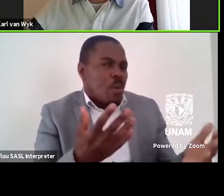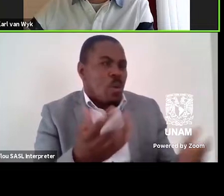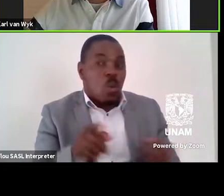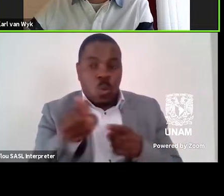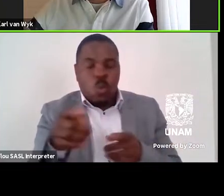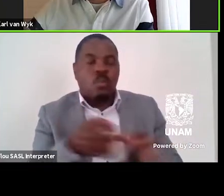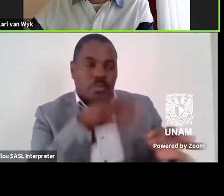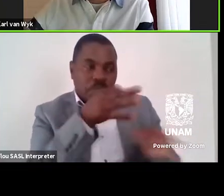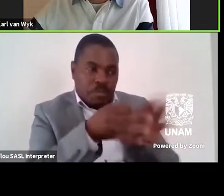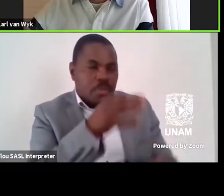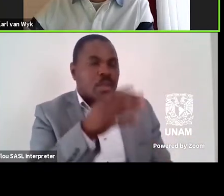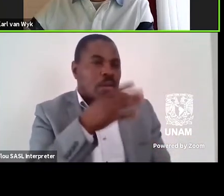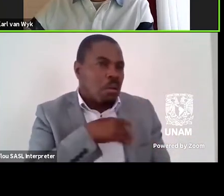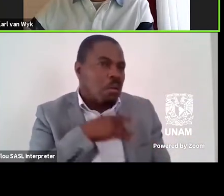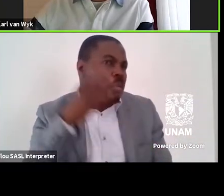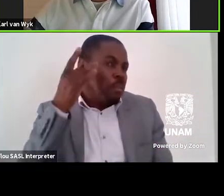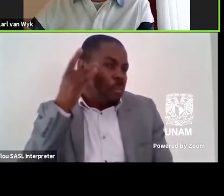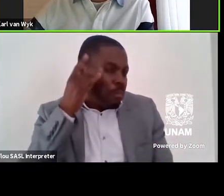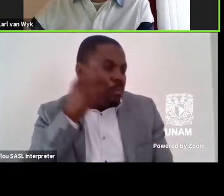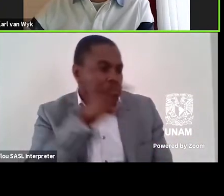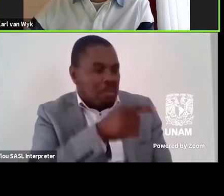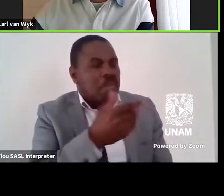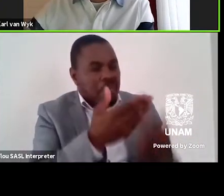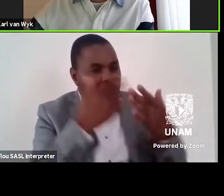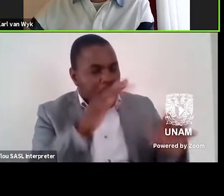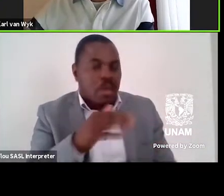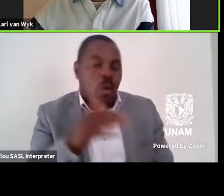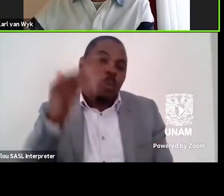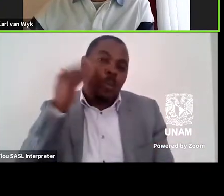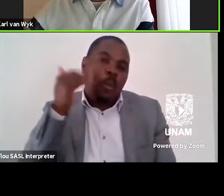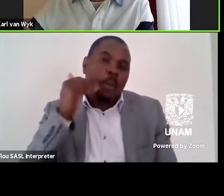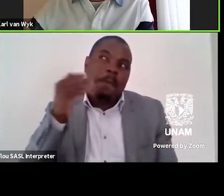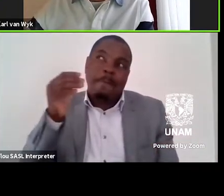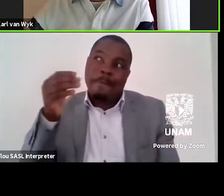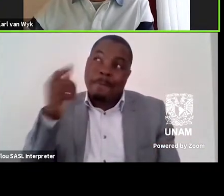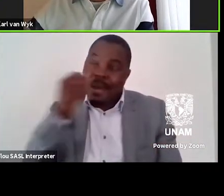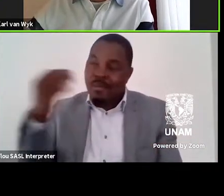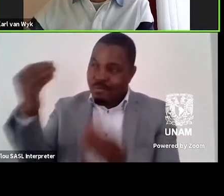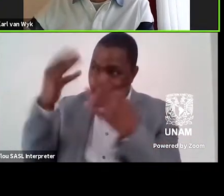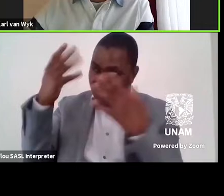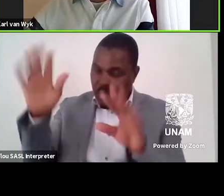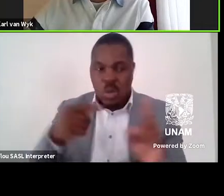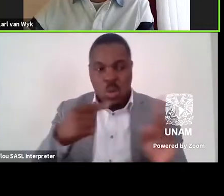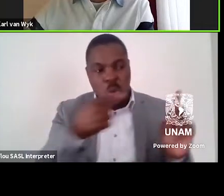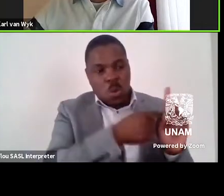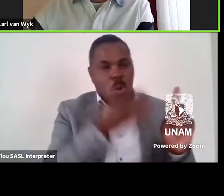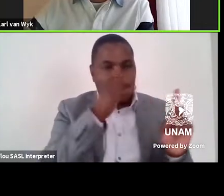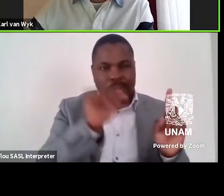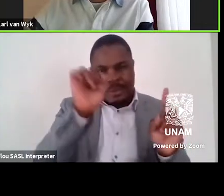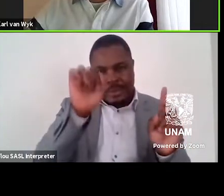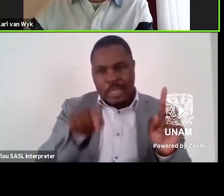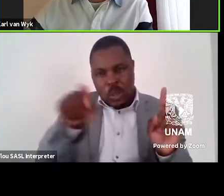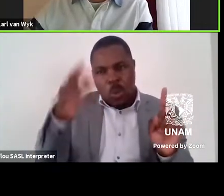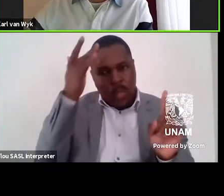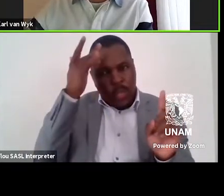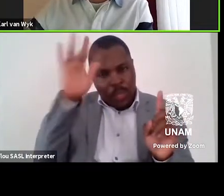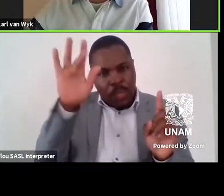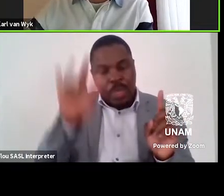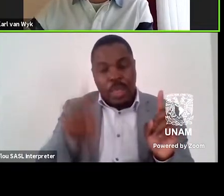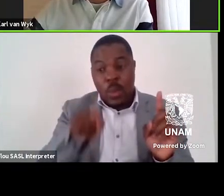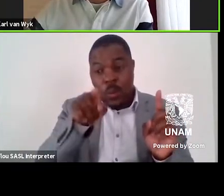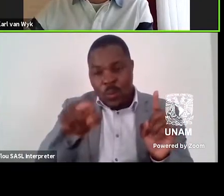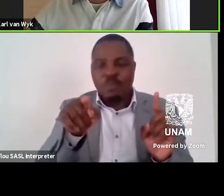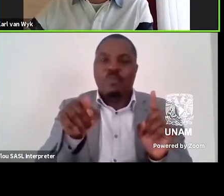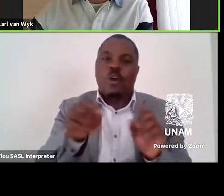I was taught that, Unfundizi, it was a white man who taught me. Stephen concedes, this man was wise. The demonstrator continues,